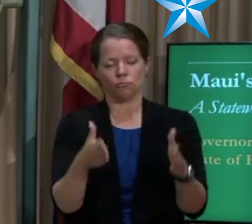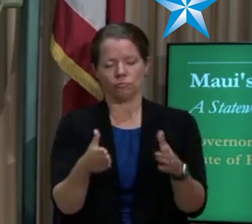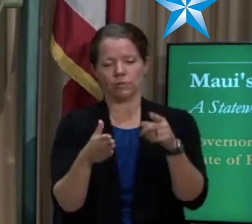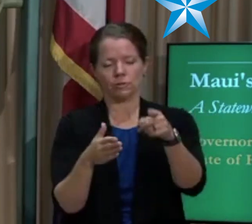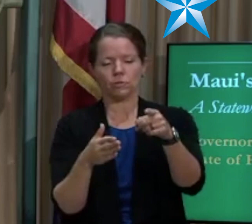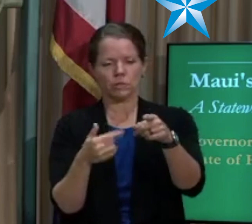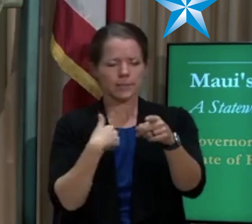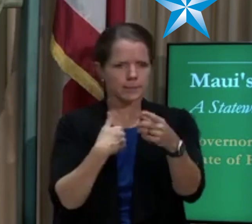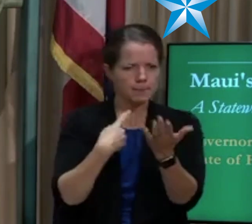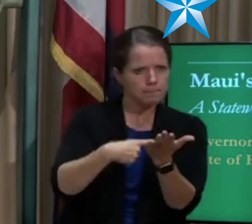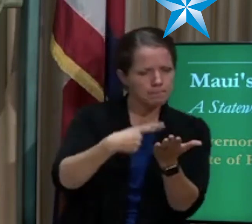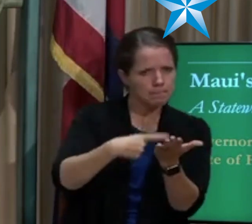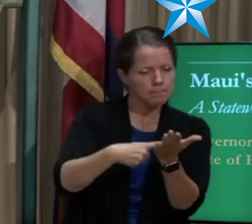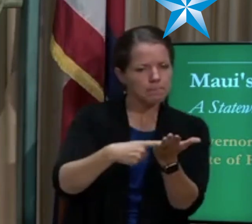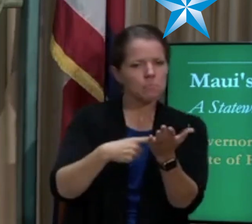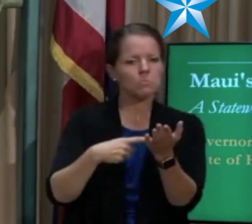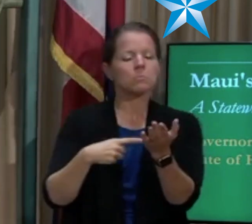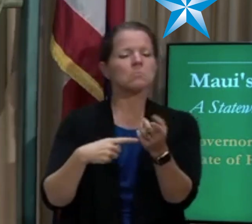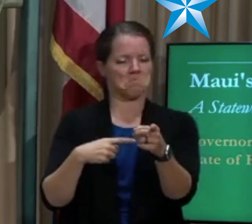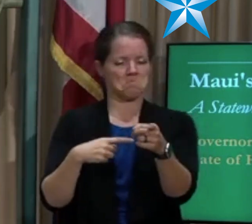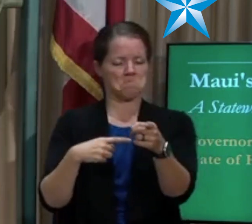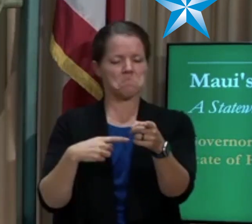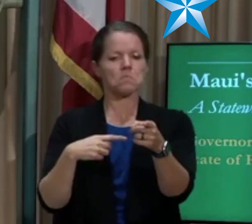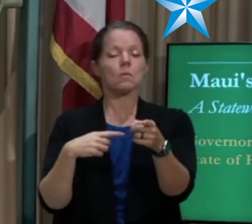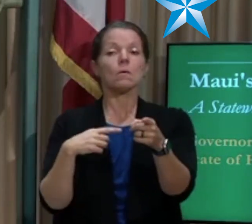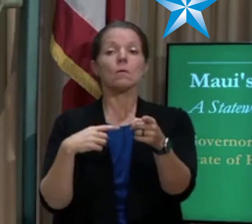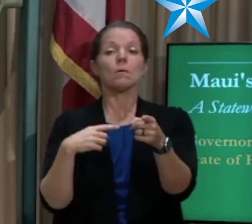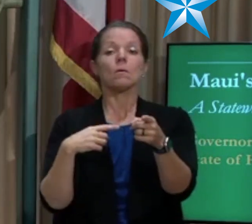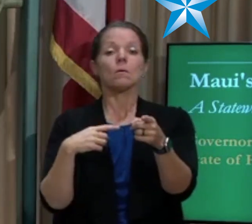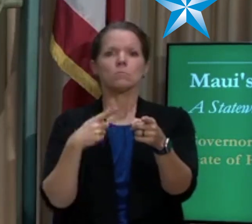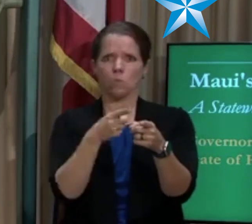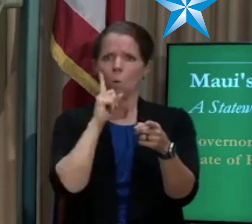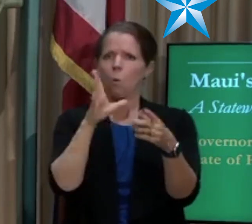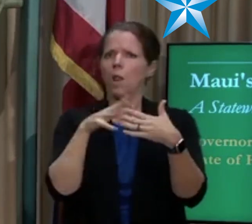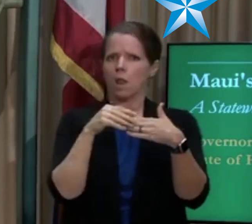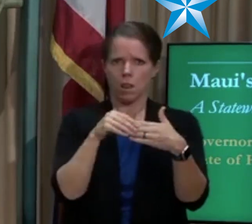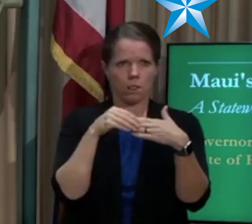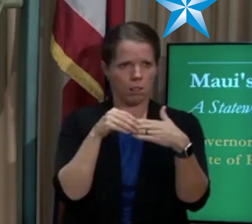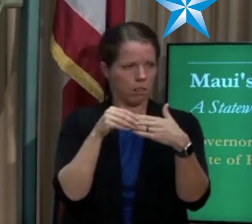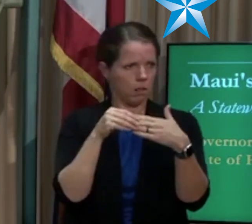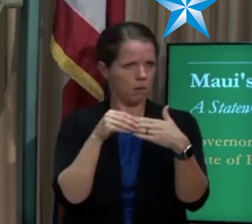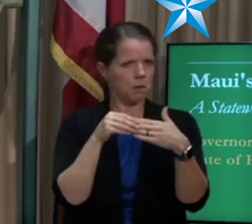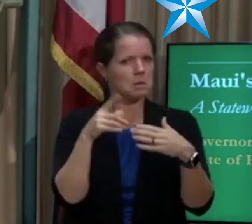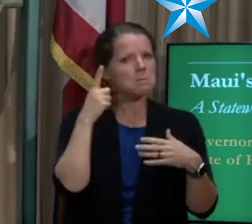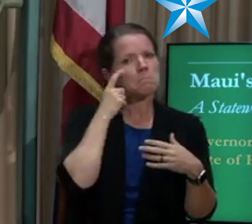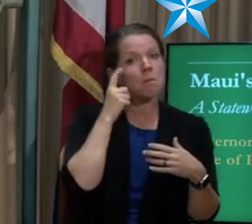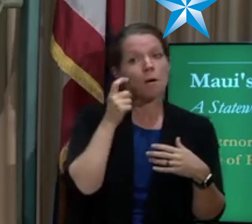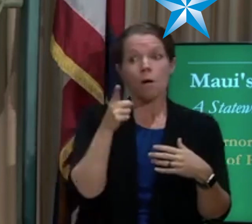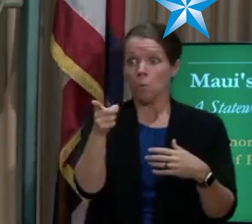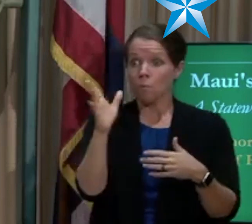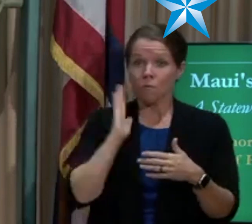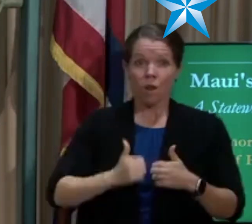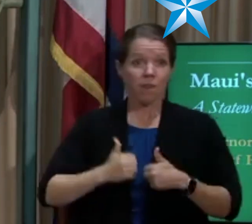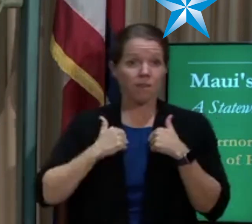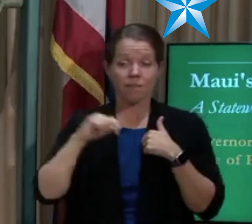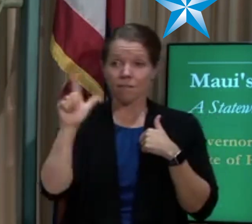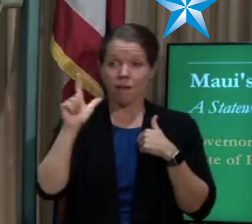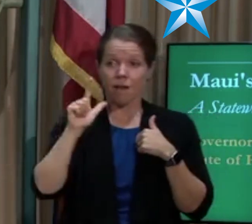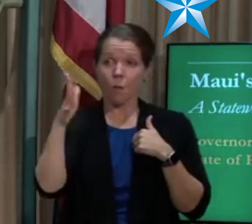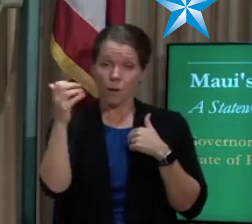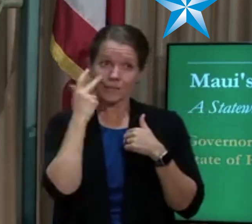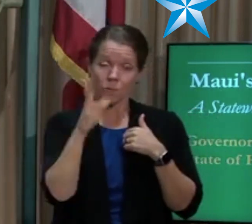They're going to be as flexible as they can with people. They anticipate some people will only want to go for a very short period of time, a few minutes,